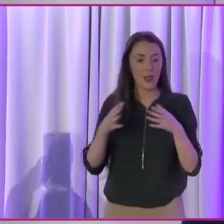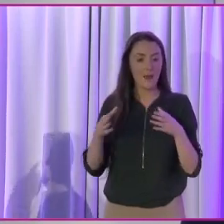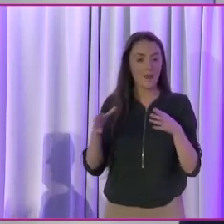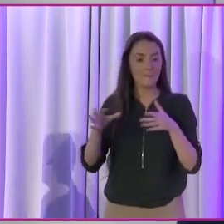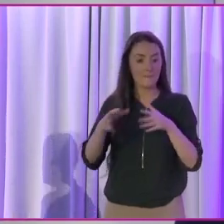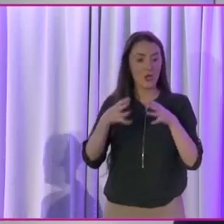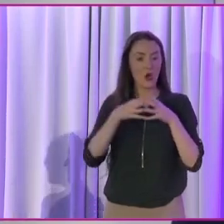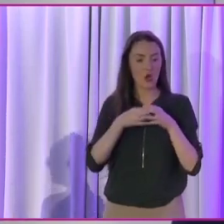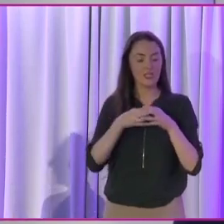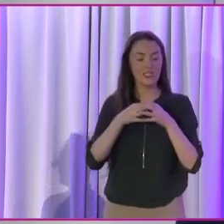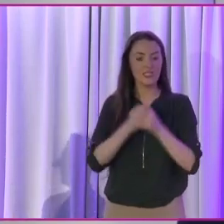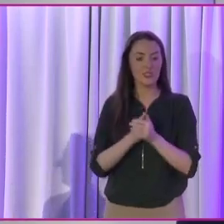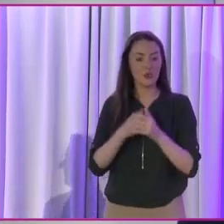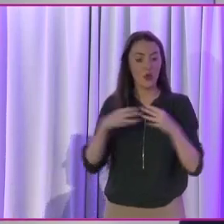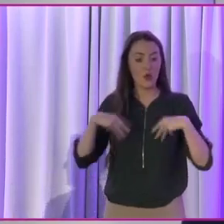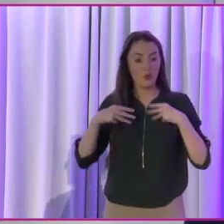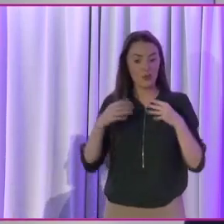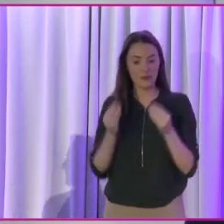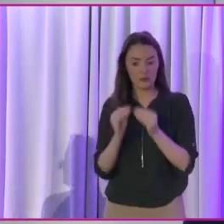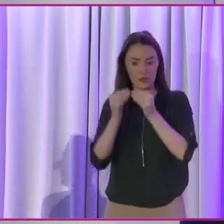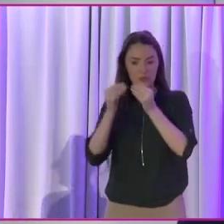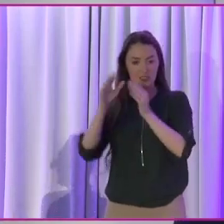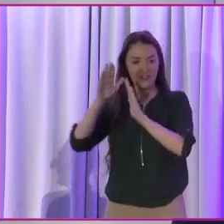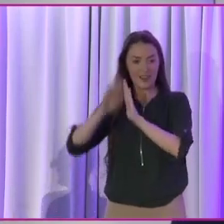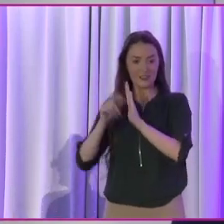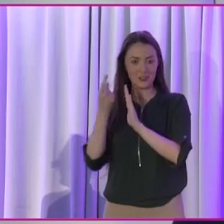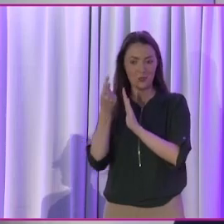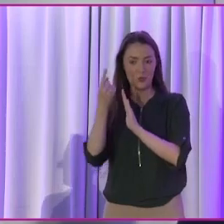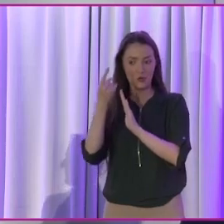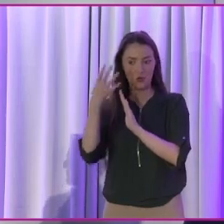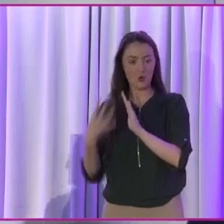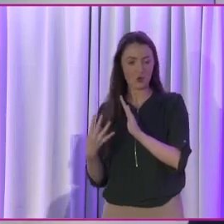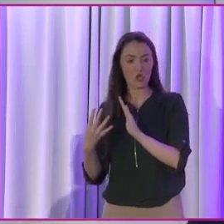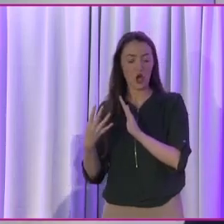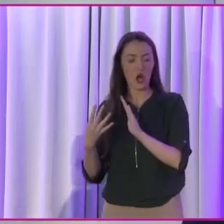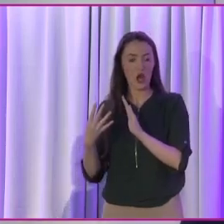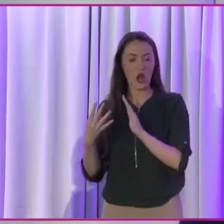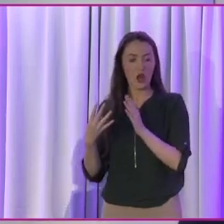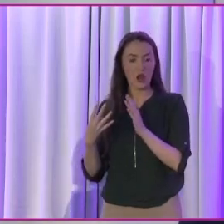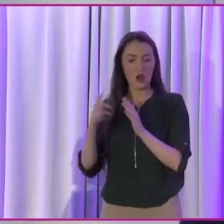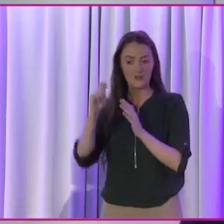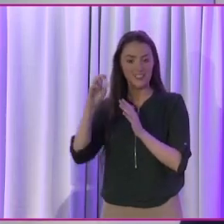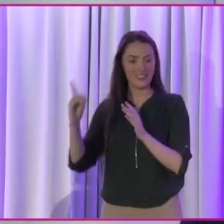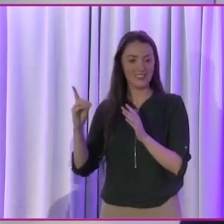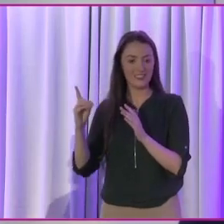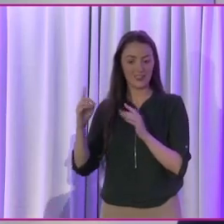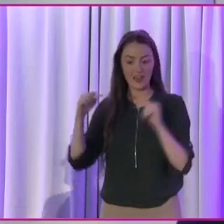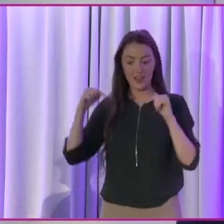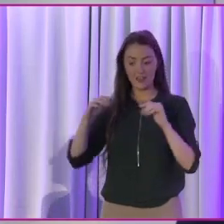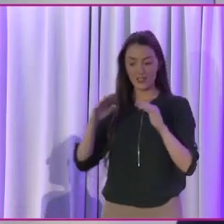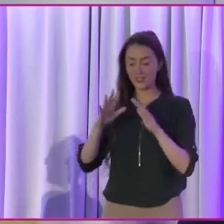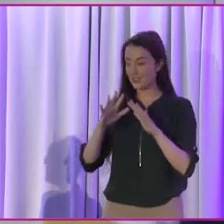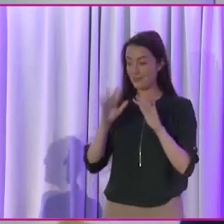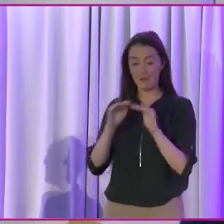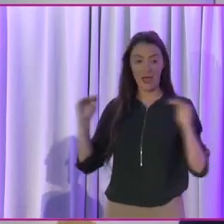population, less than one quarter of our TDs are women. This is a grossly, this panel is grossly